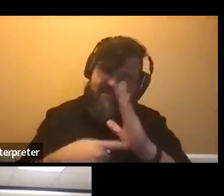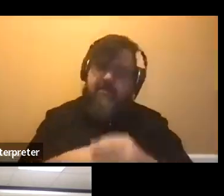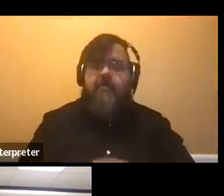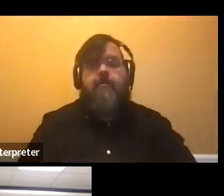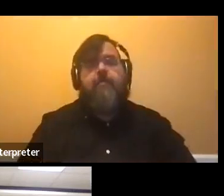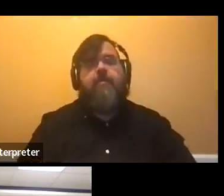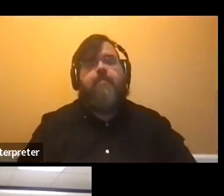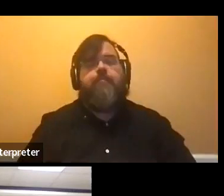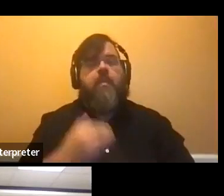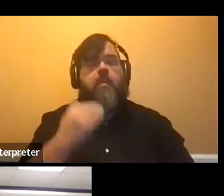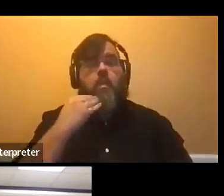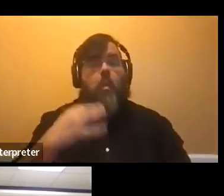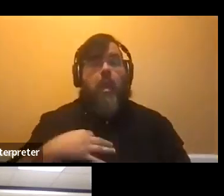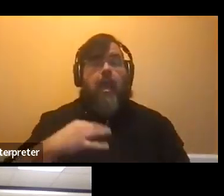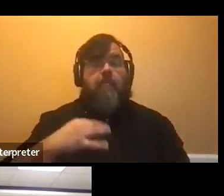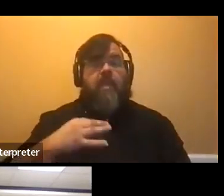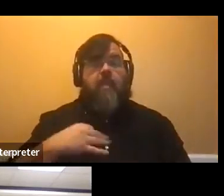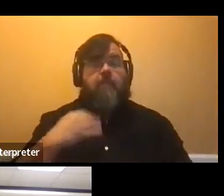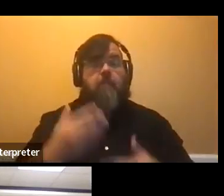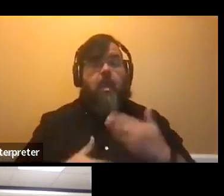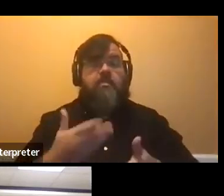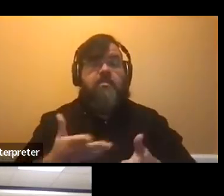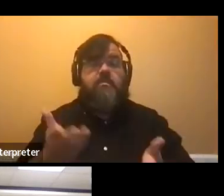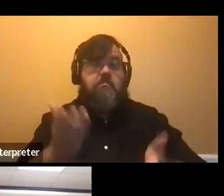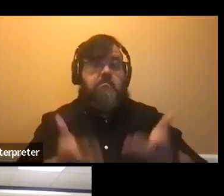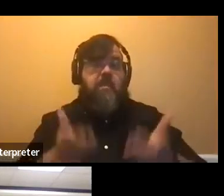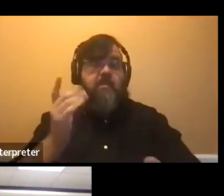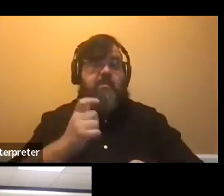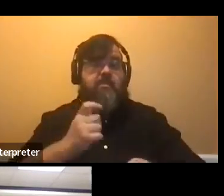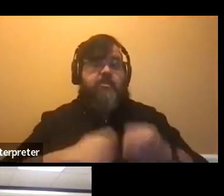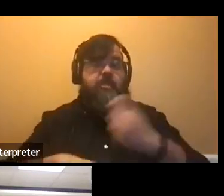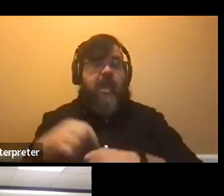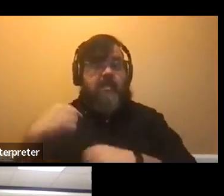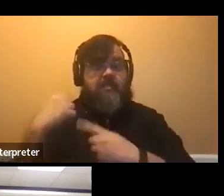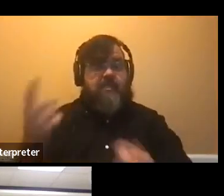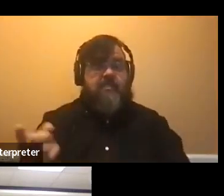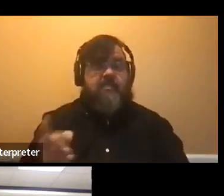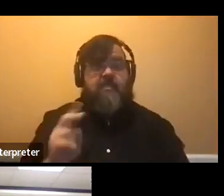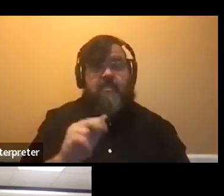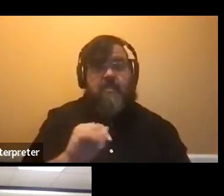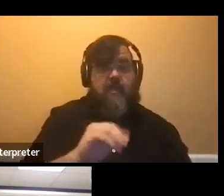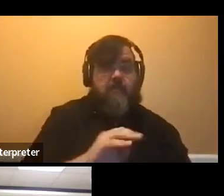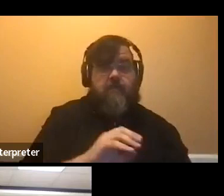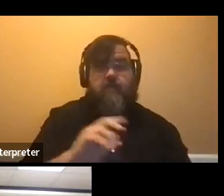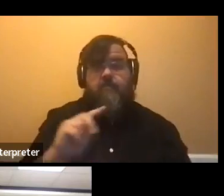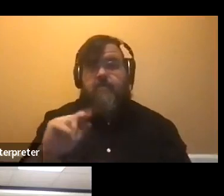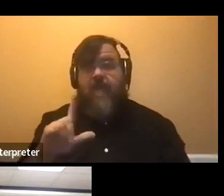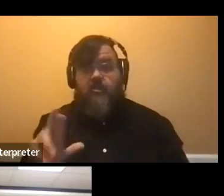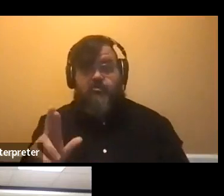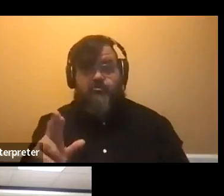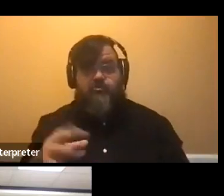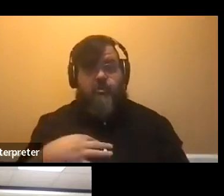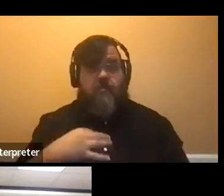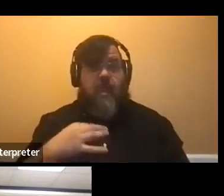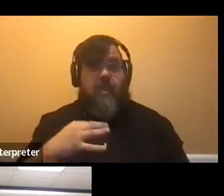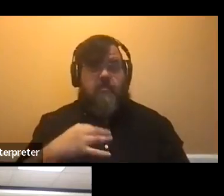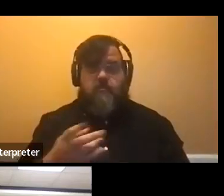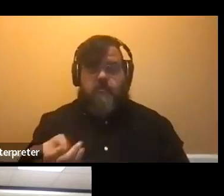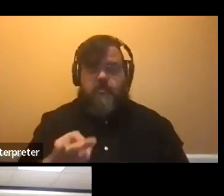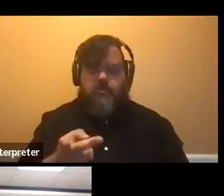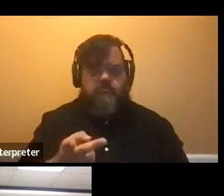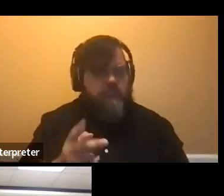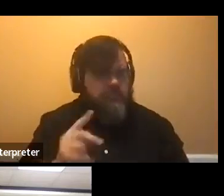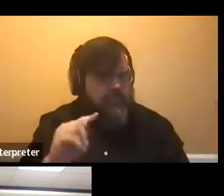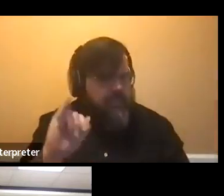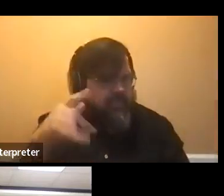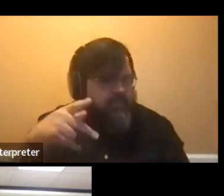application process might've changed slightly since, um, Nim and Taylor applied. Do you guys have anything, any tips or anything you would say to students who are